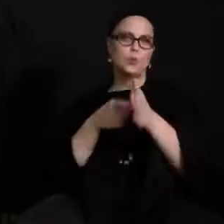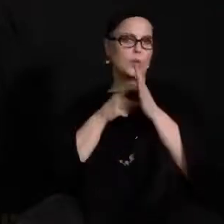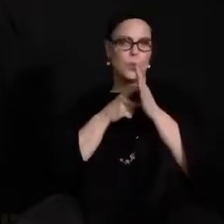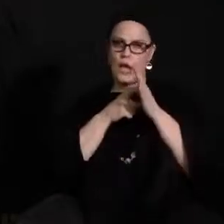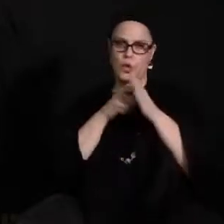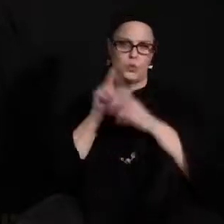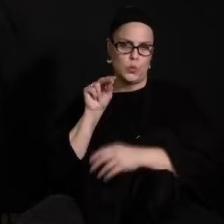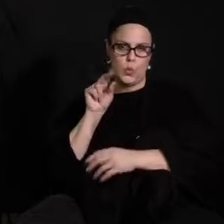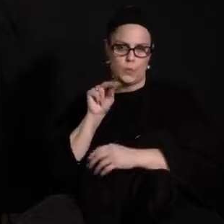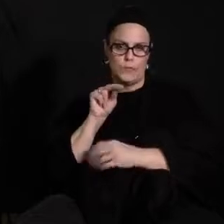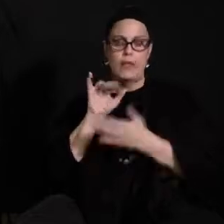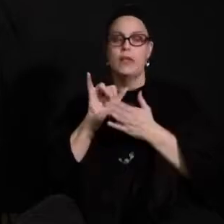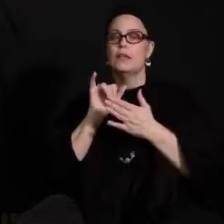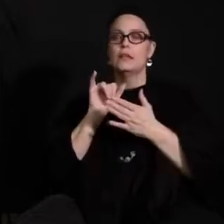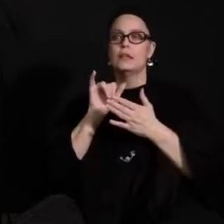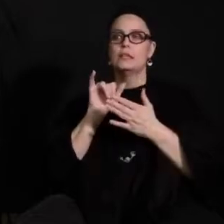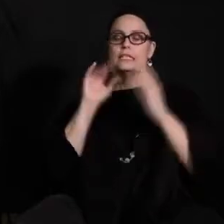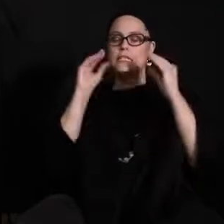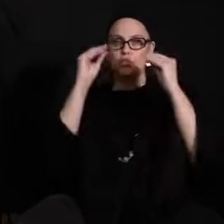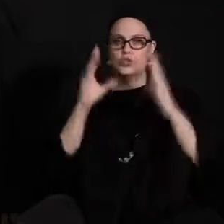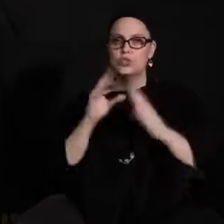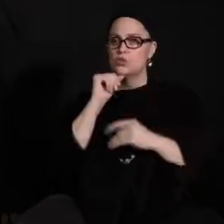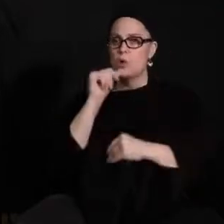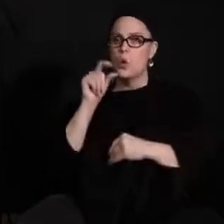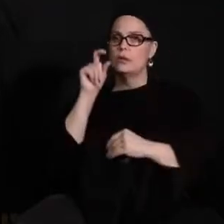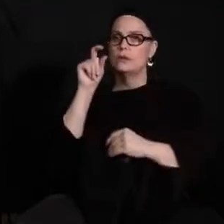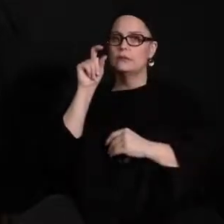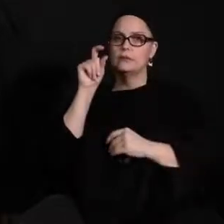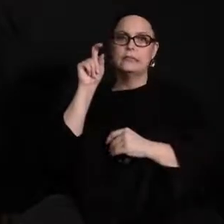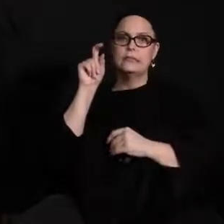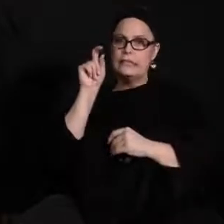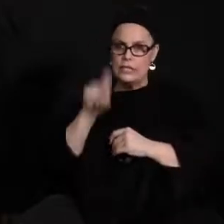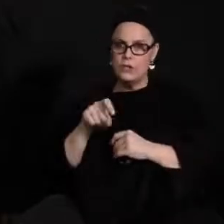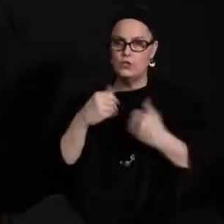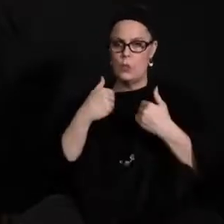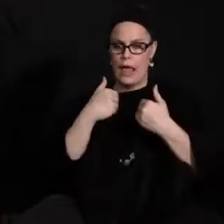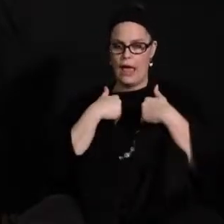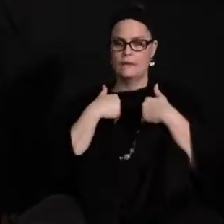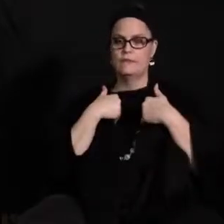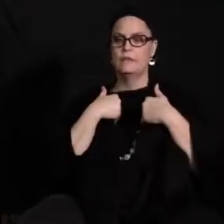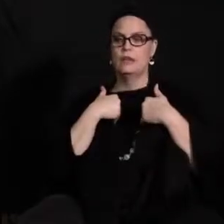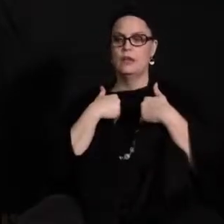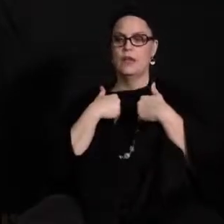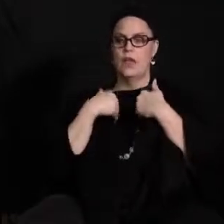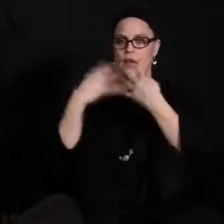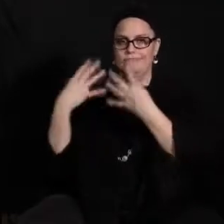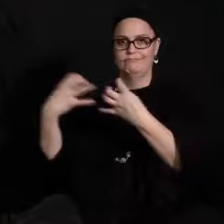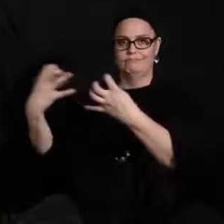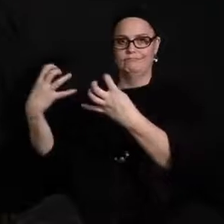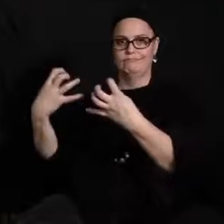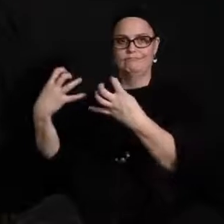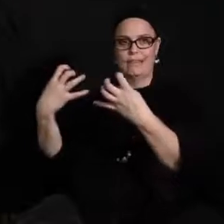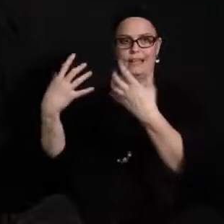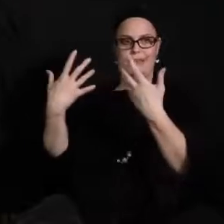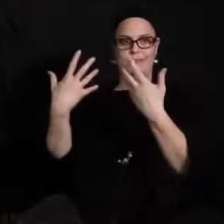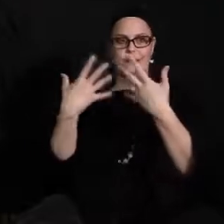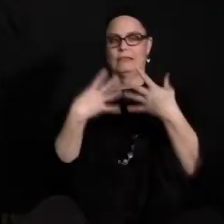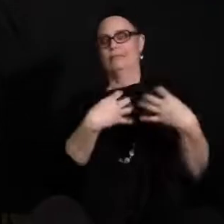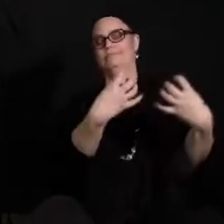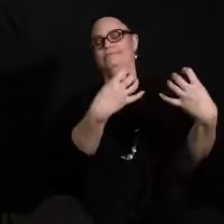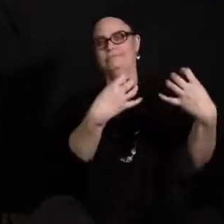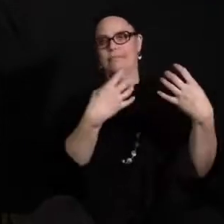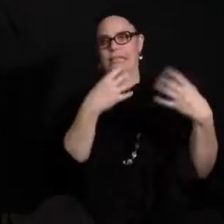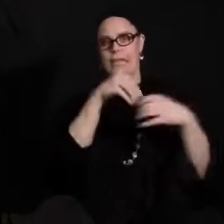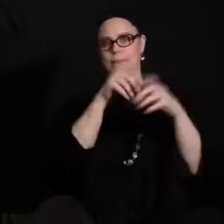that teachers have um students in front of them and virtual students joining